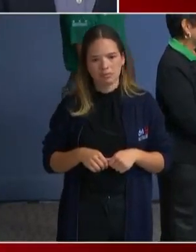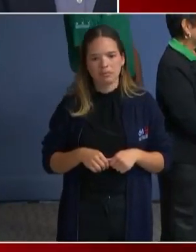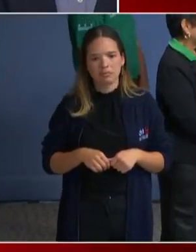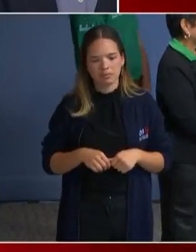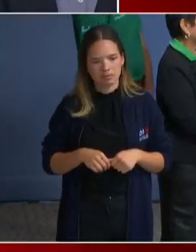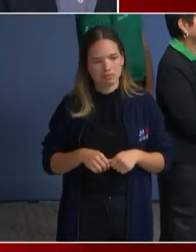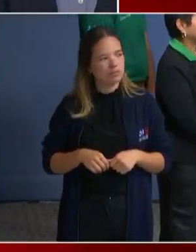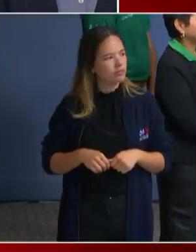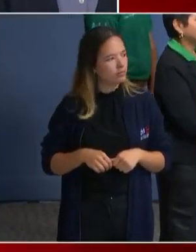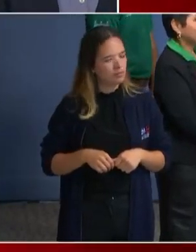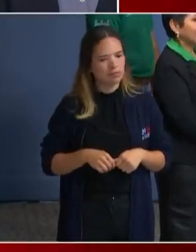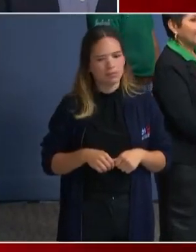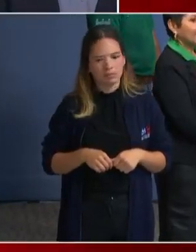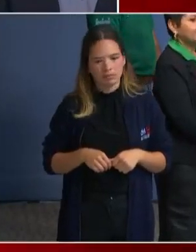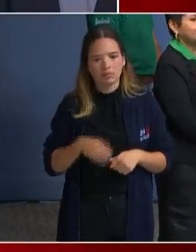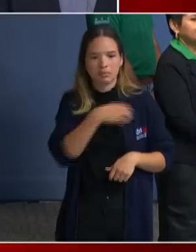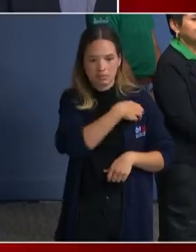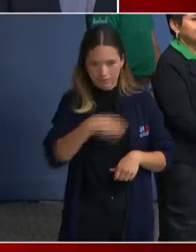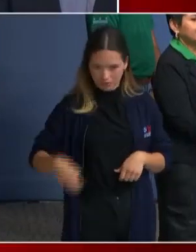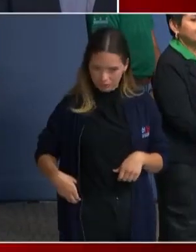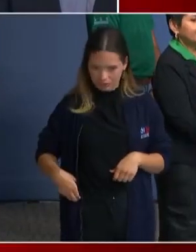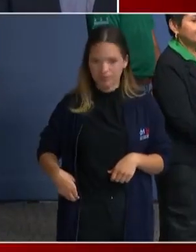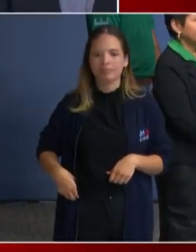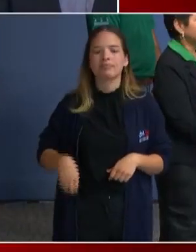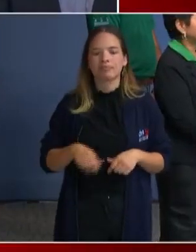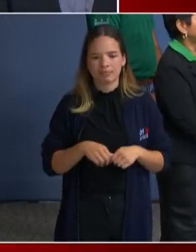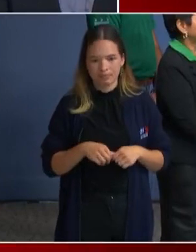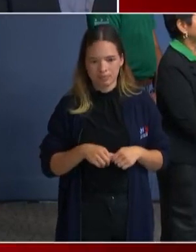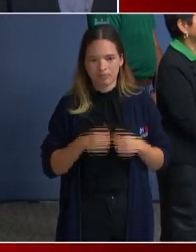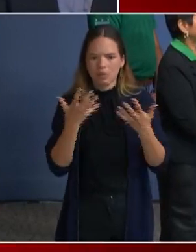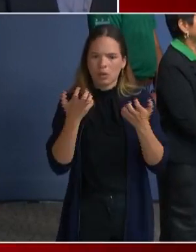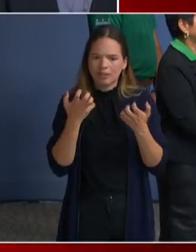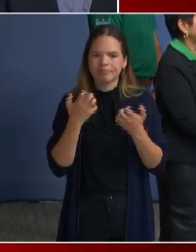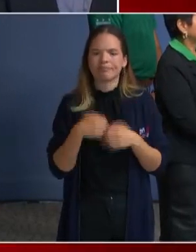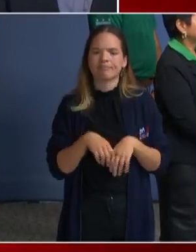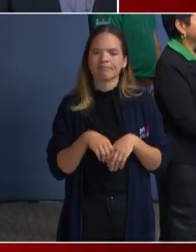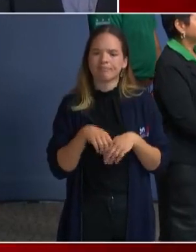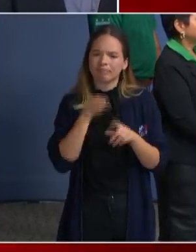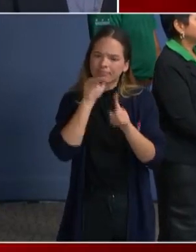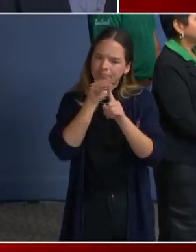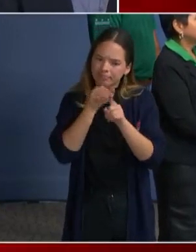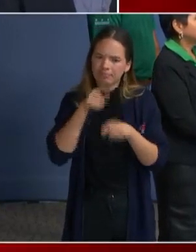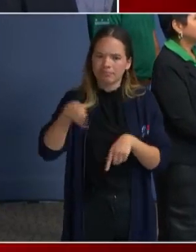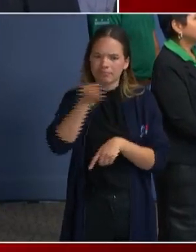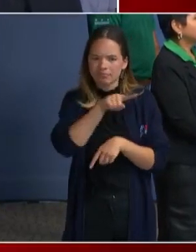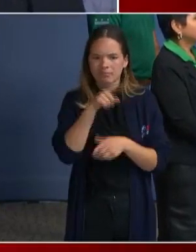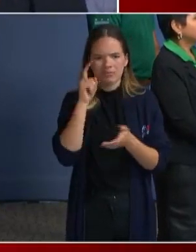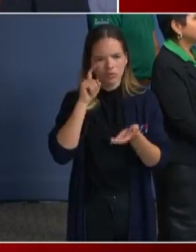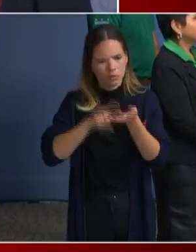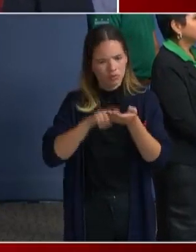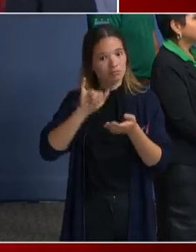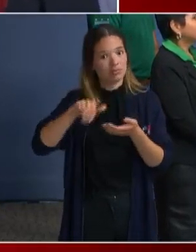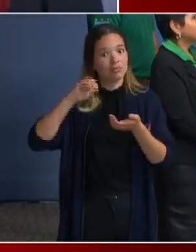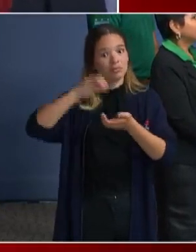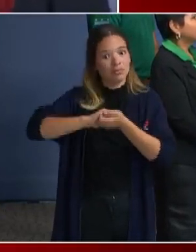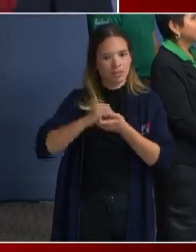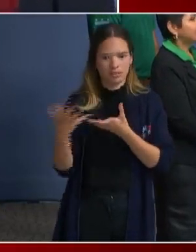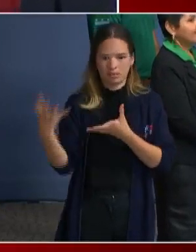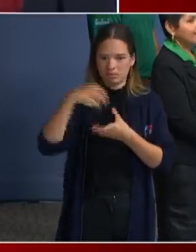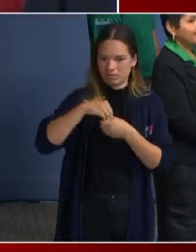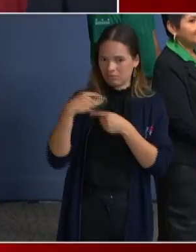Thank you, Mayor. And I want to also acknowledge the many partners who've been involved since the beginning.